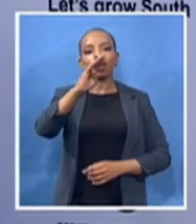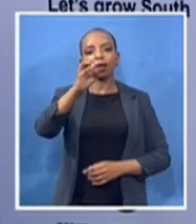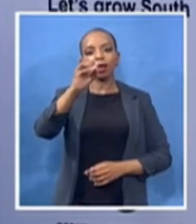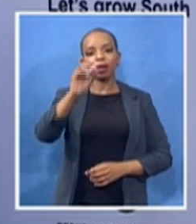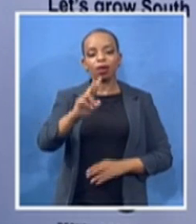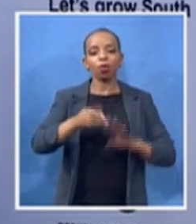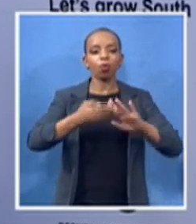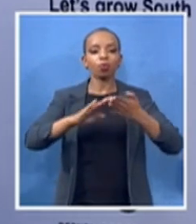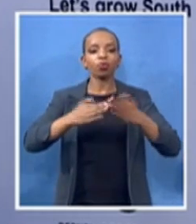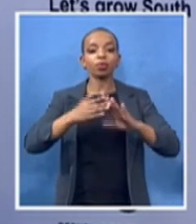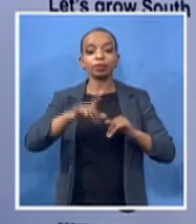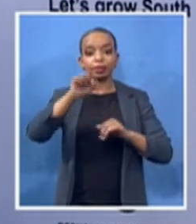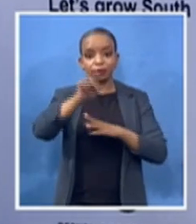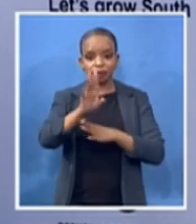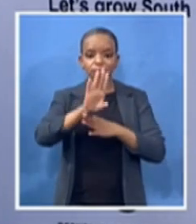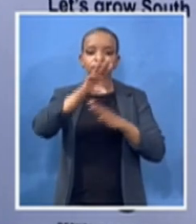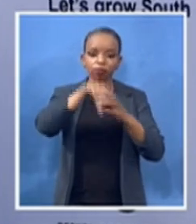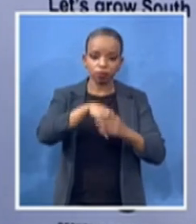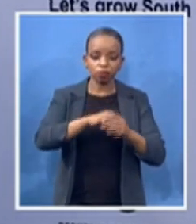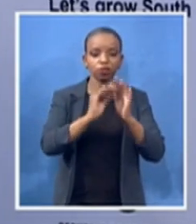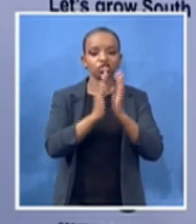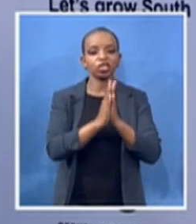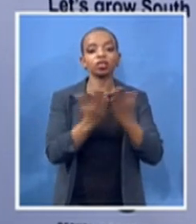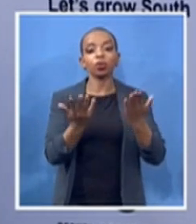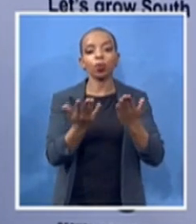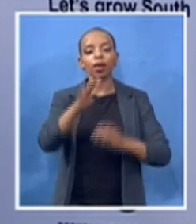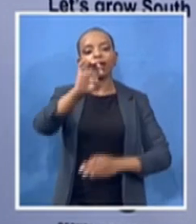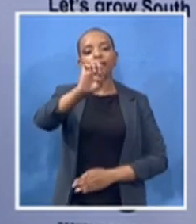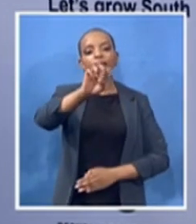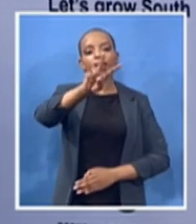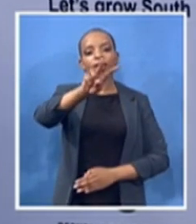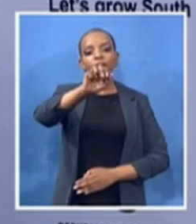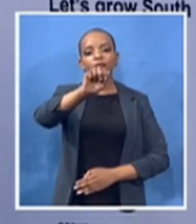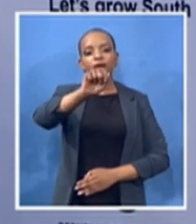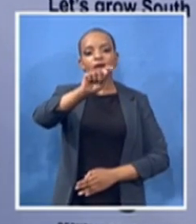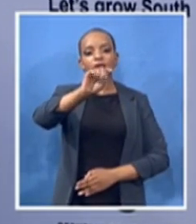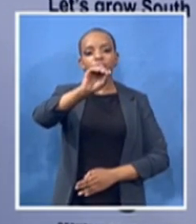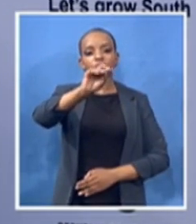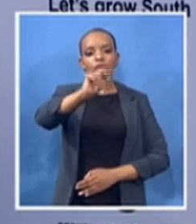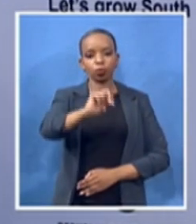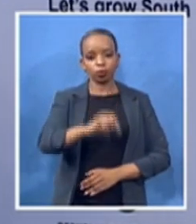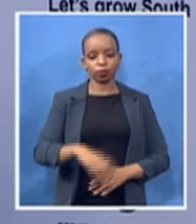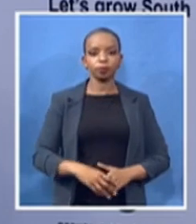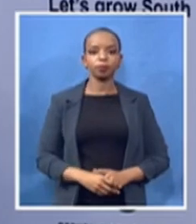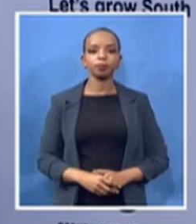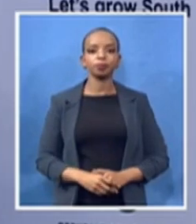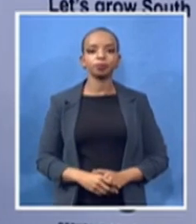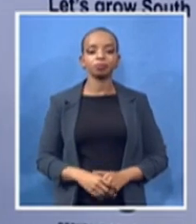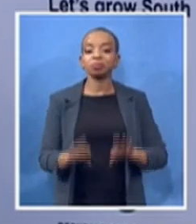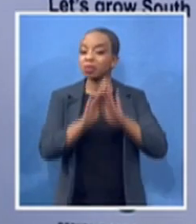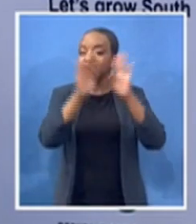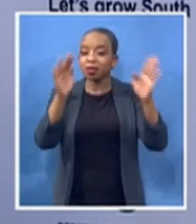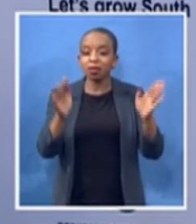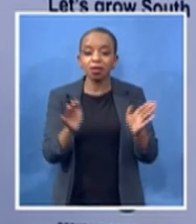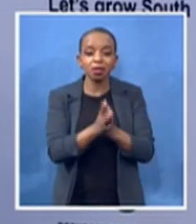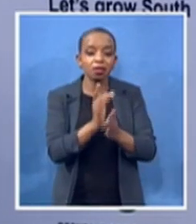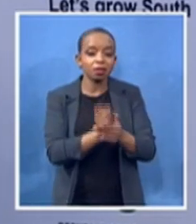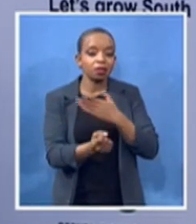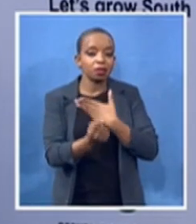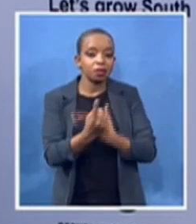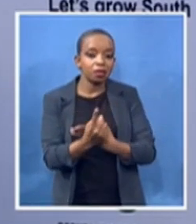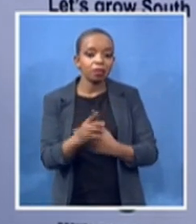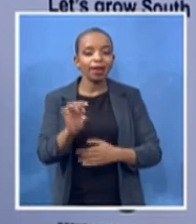she reminded us and manifested the words spoken by another great women in 2016 who said